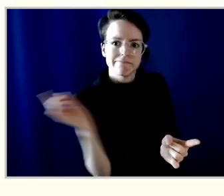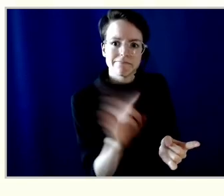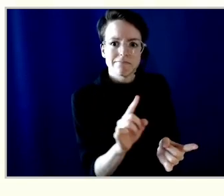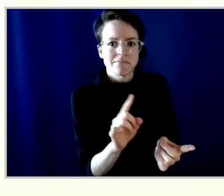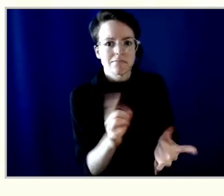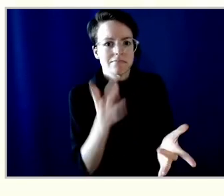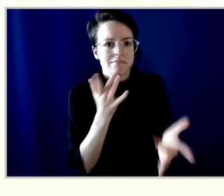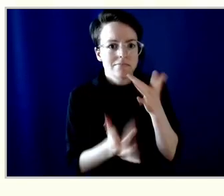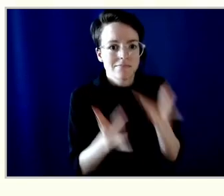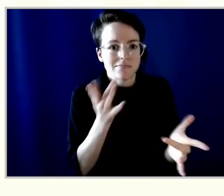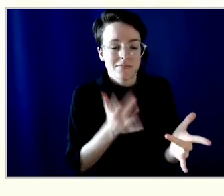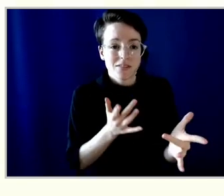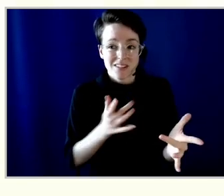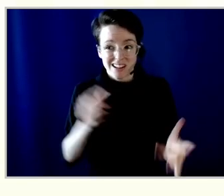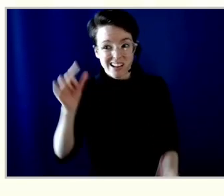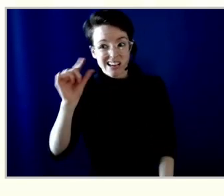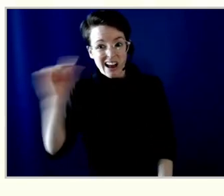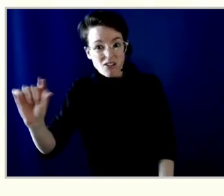Granville Island?